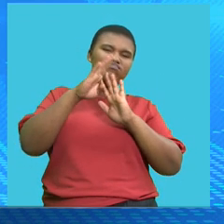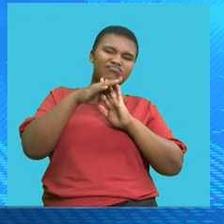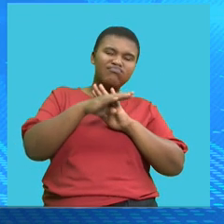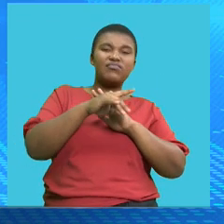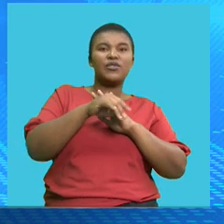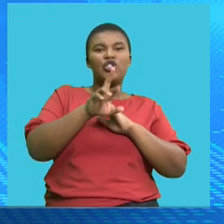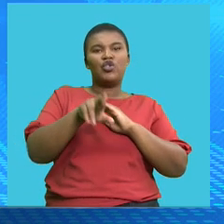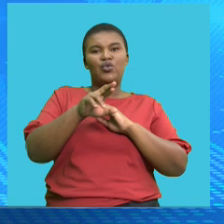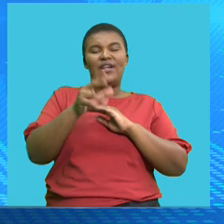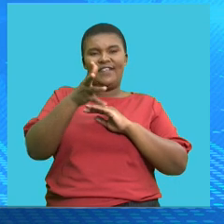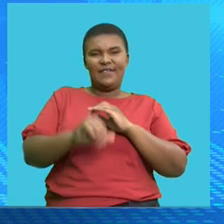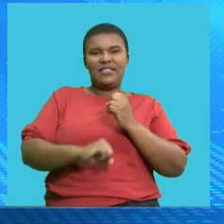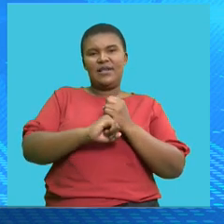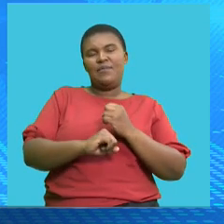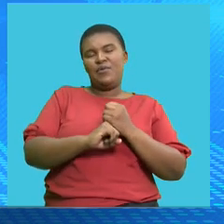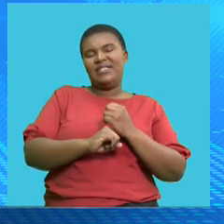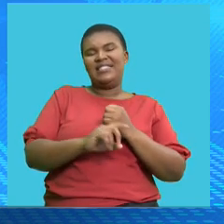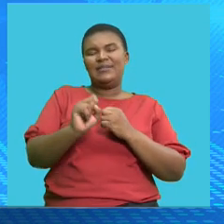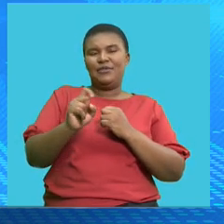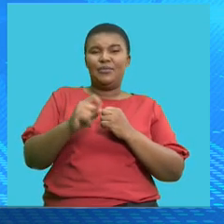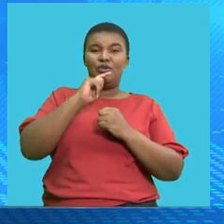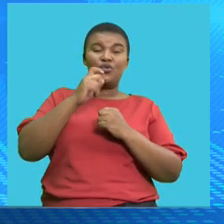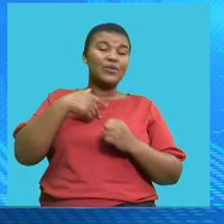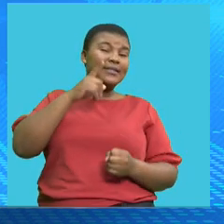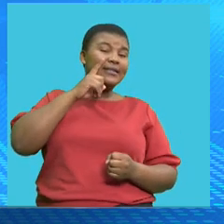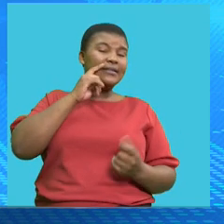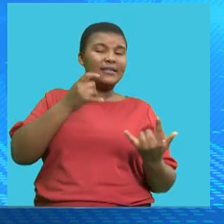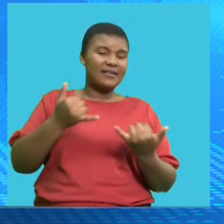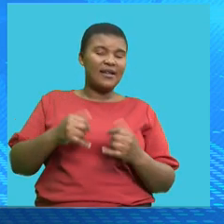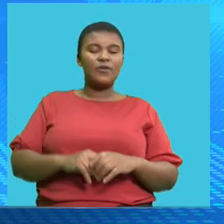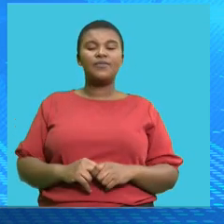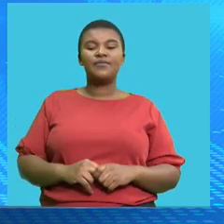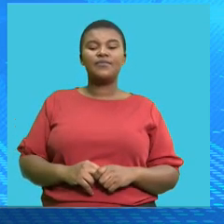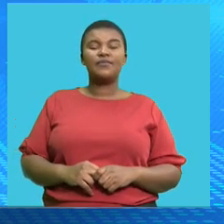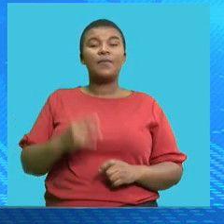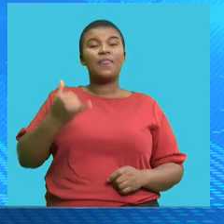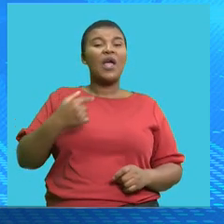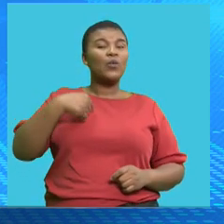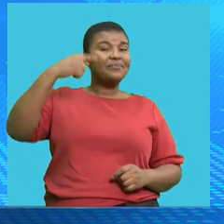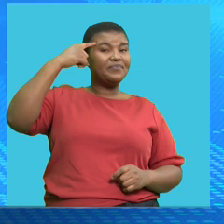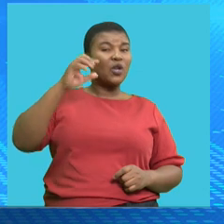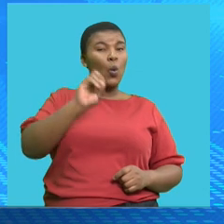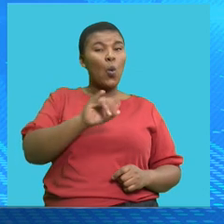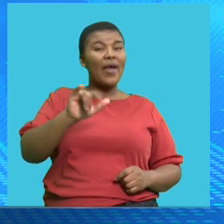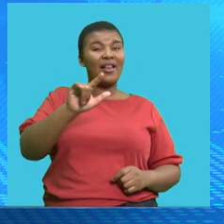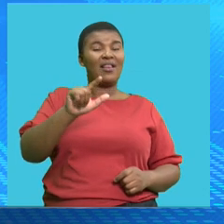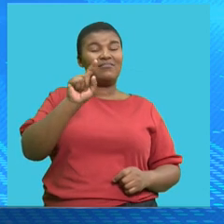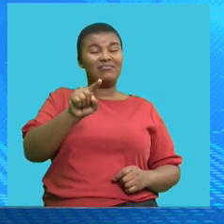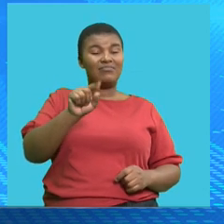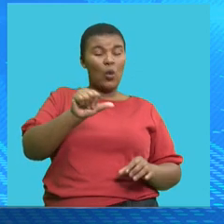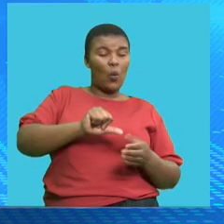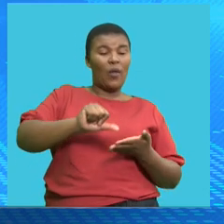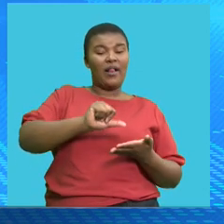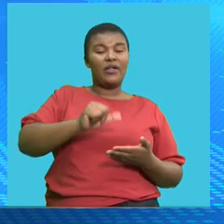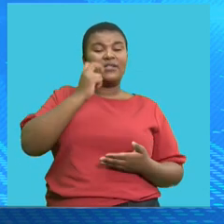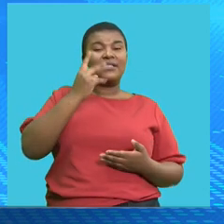um has supported uh these cuts that we are now seeing um when we think about the oil market um you know the fact that the market is